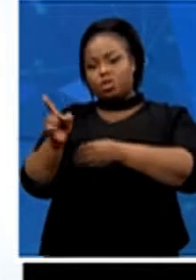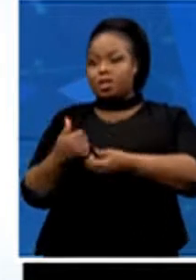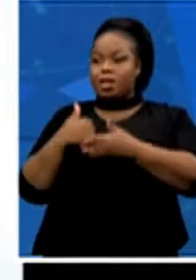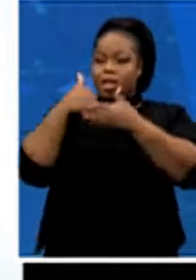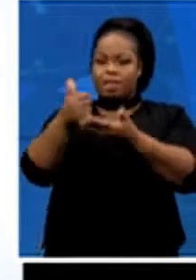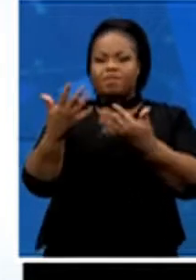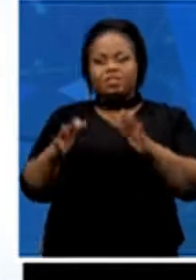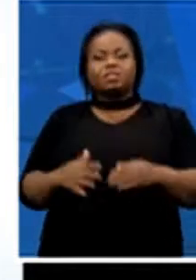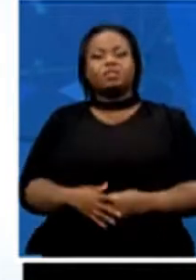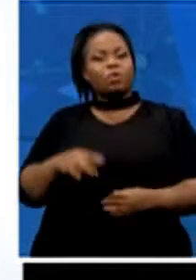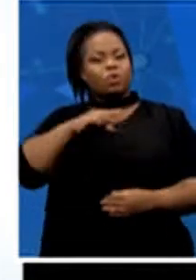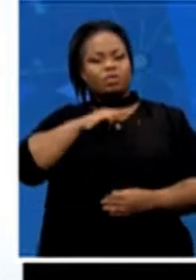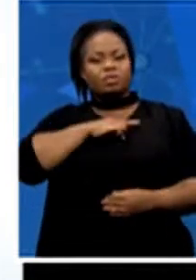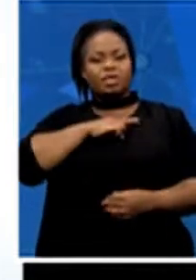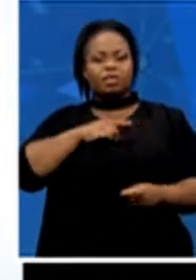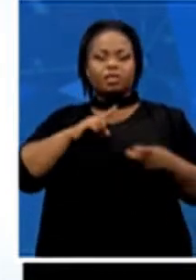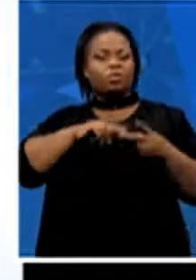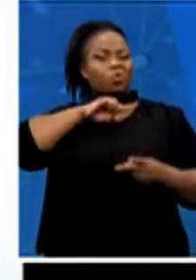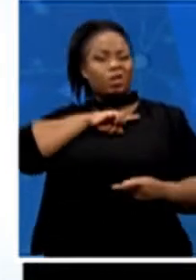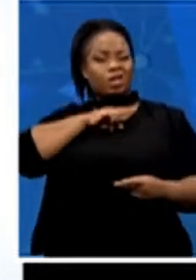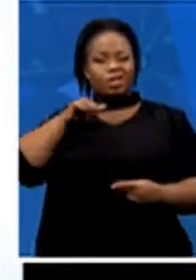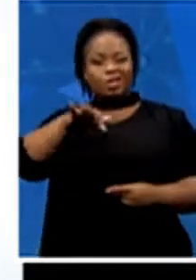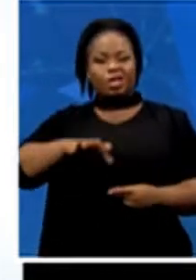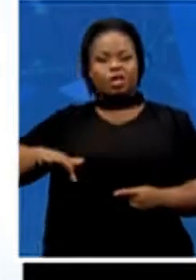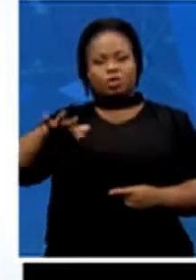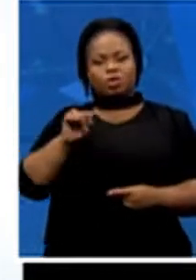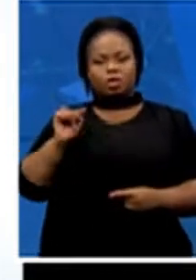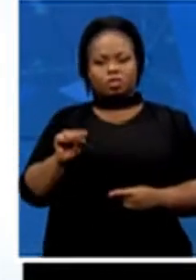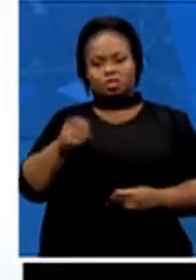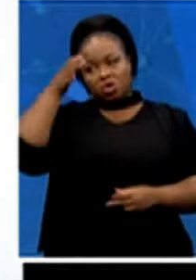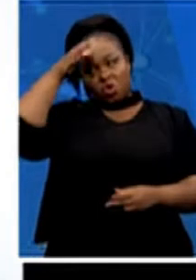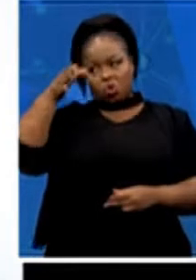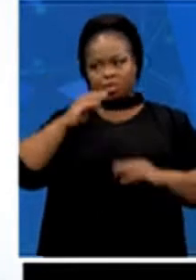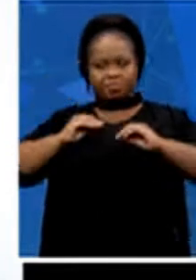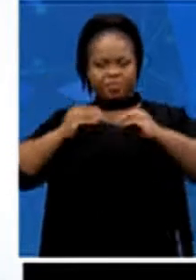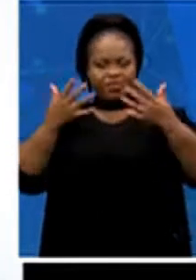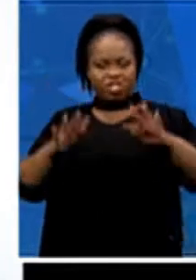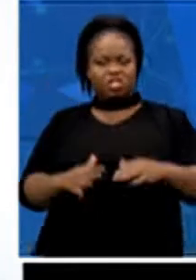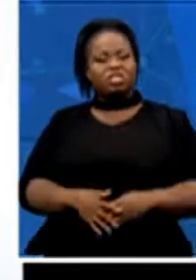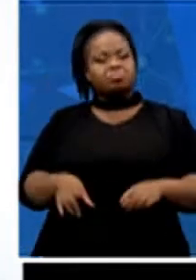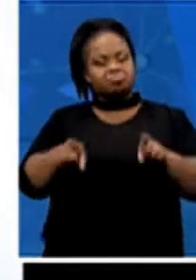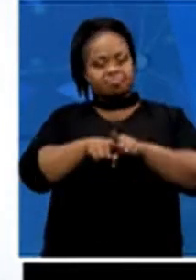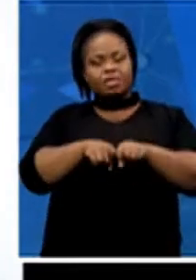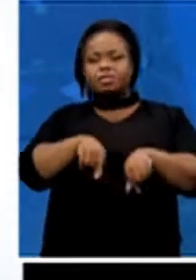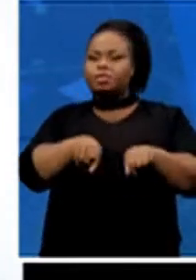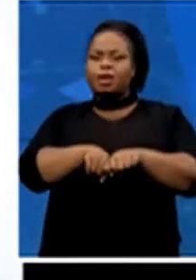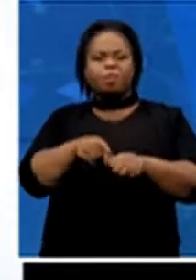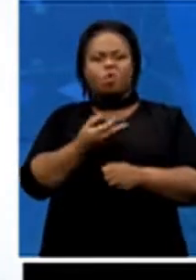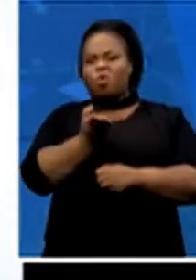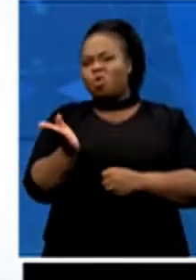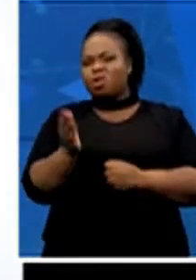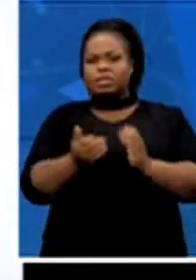facilities, the good coaching, and the all-round ability to grow